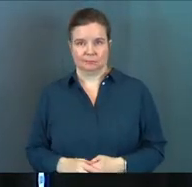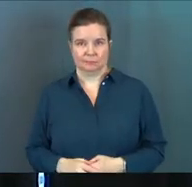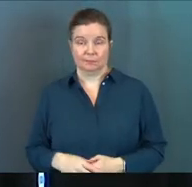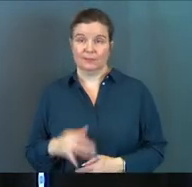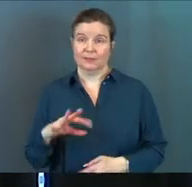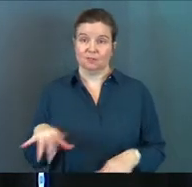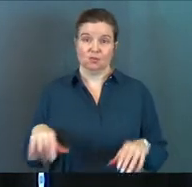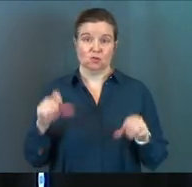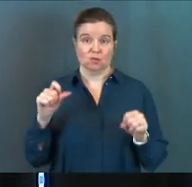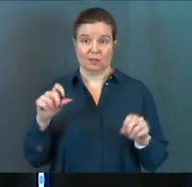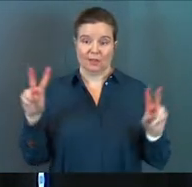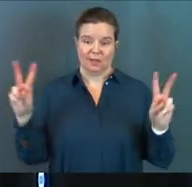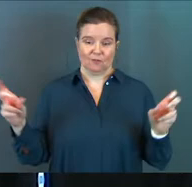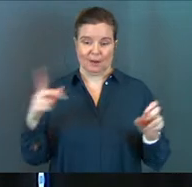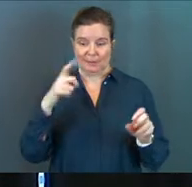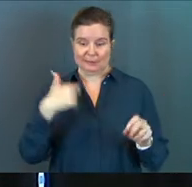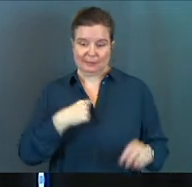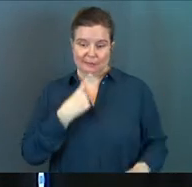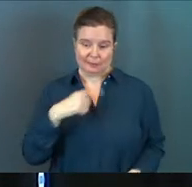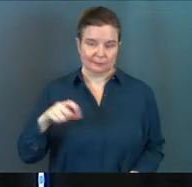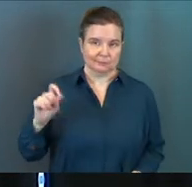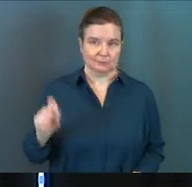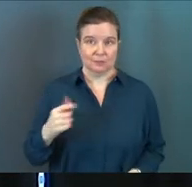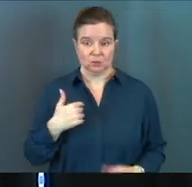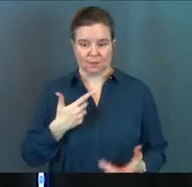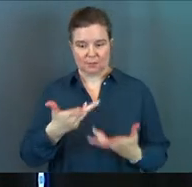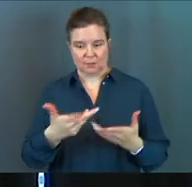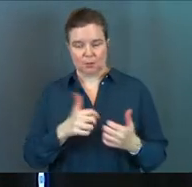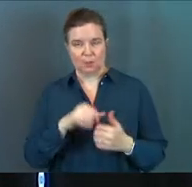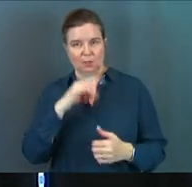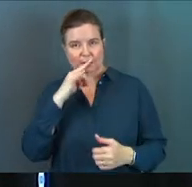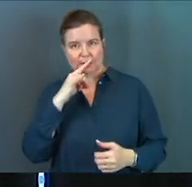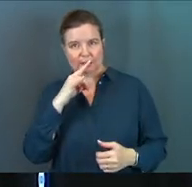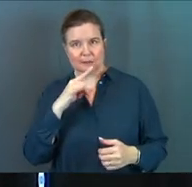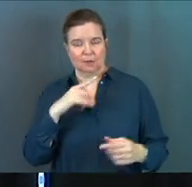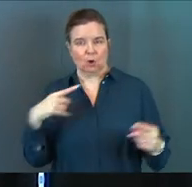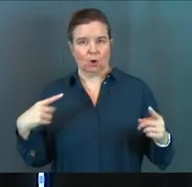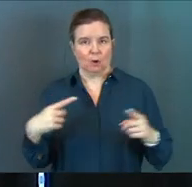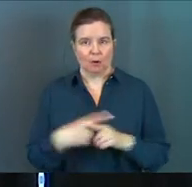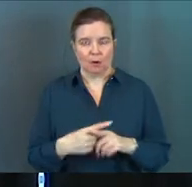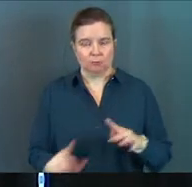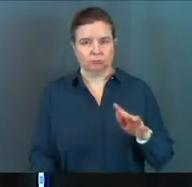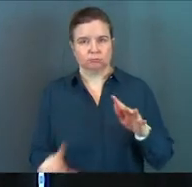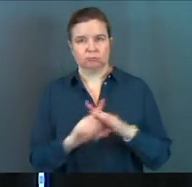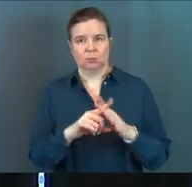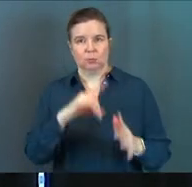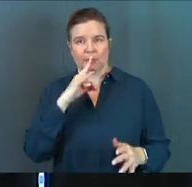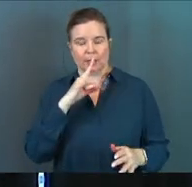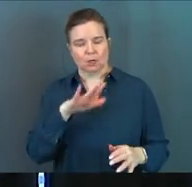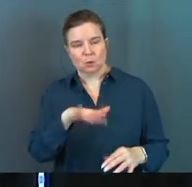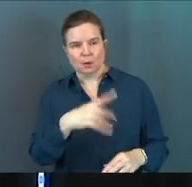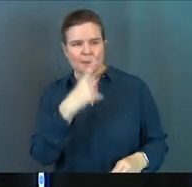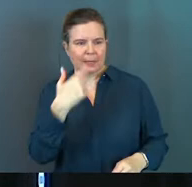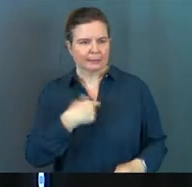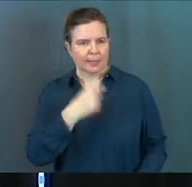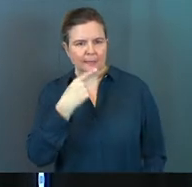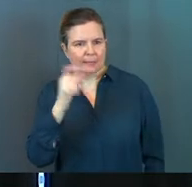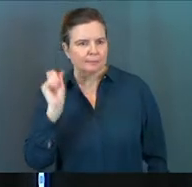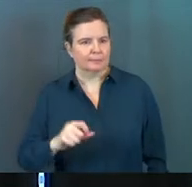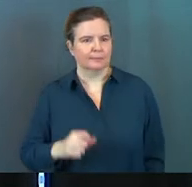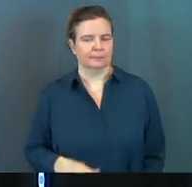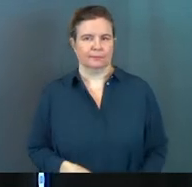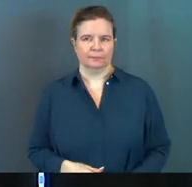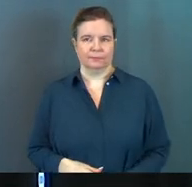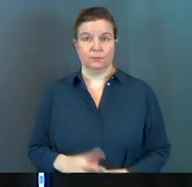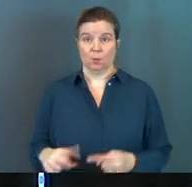If you took that phrase, because I said so, and you have an interaction with your kids and a conflict with your kids and you verbalize, well, because I said so.